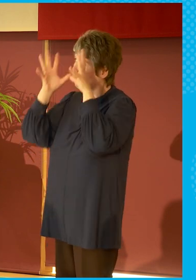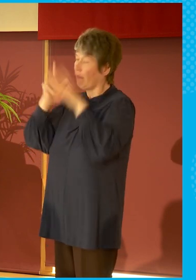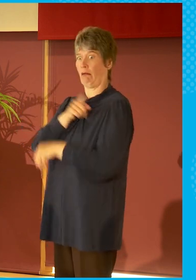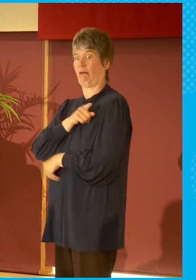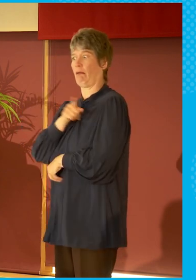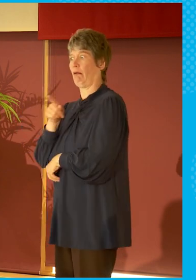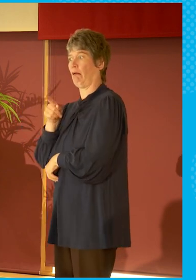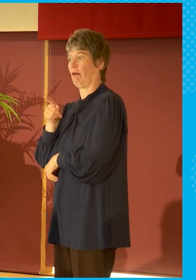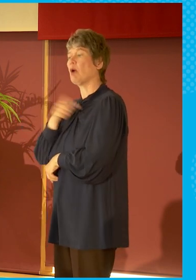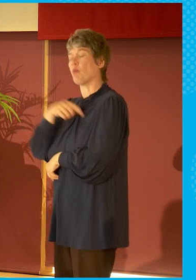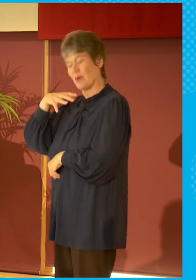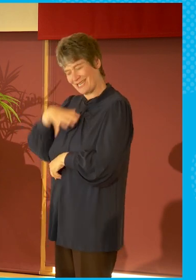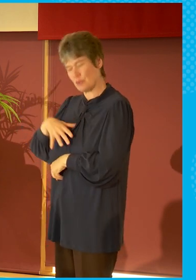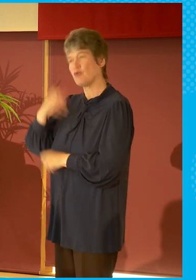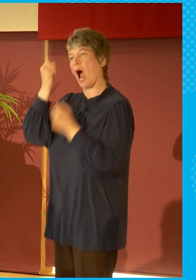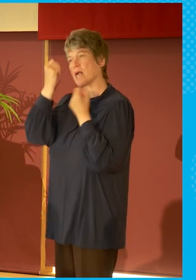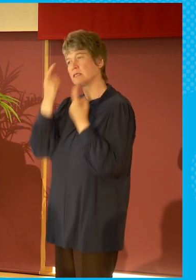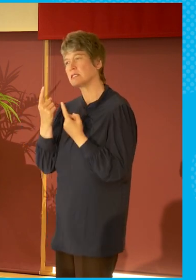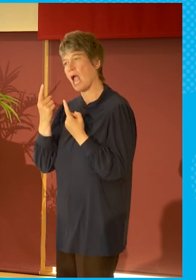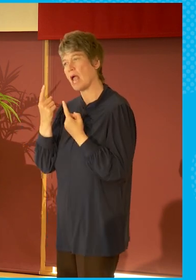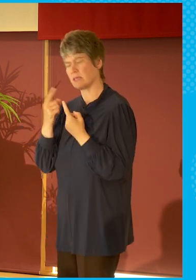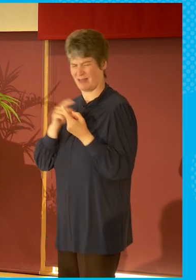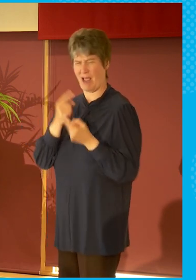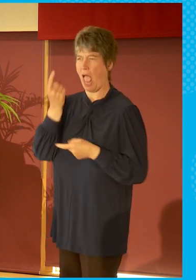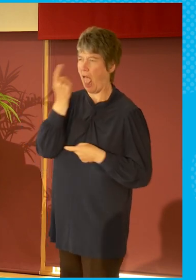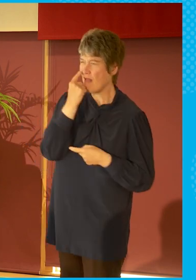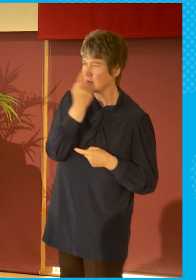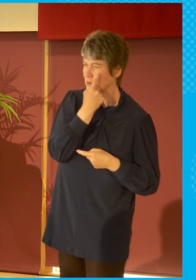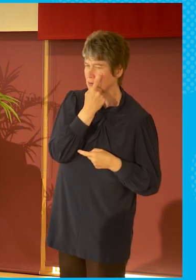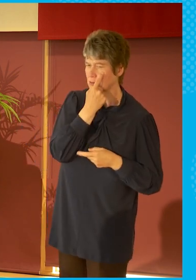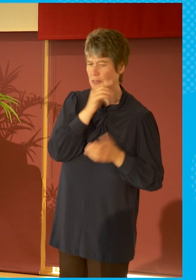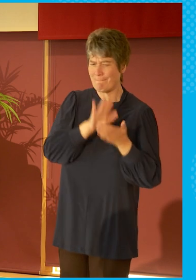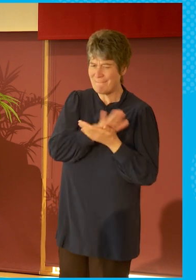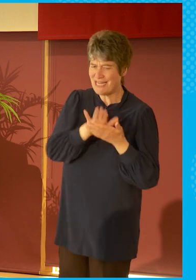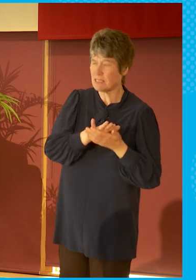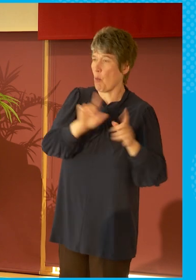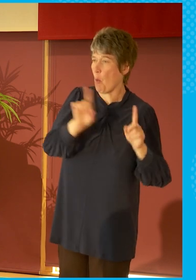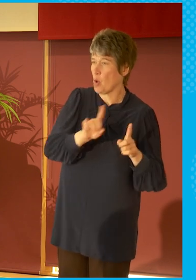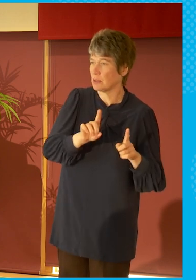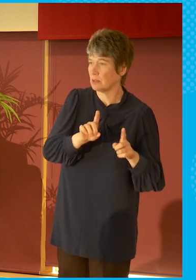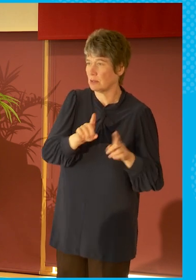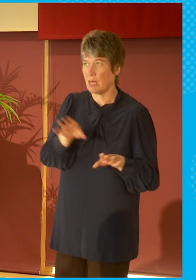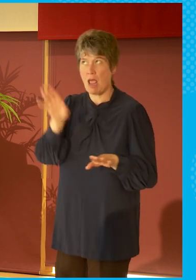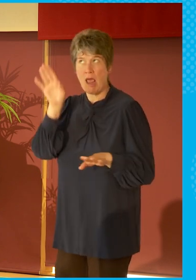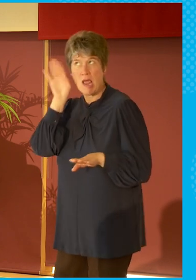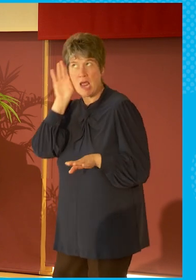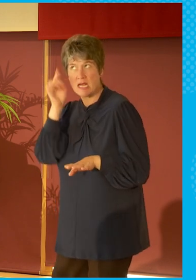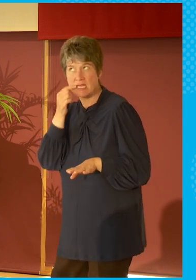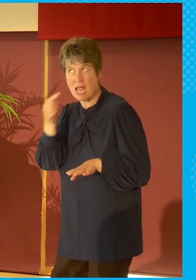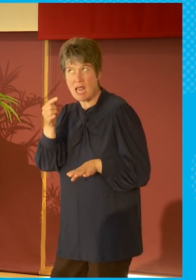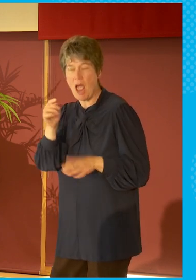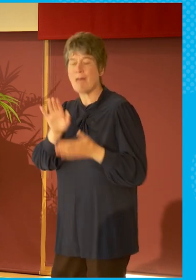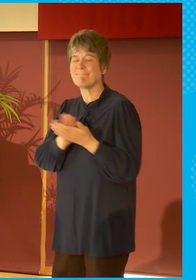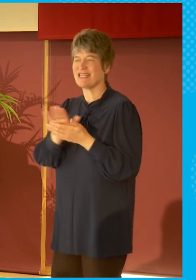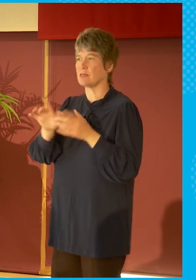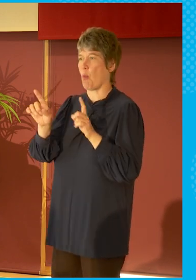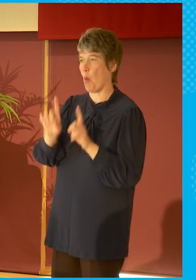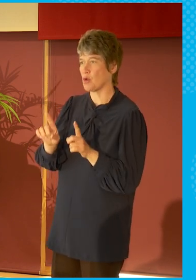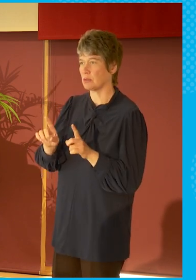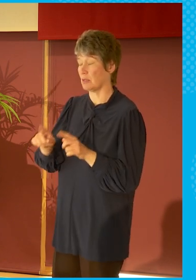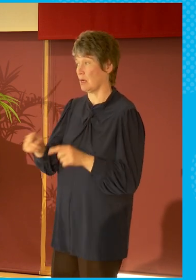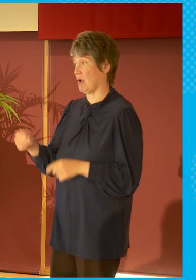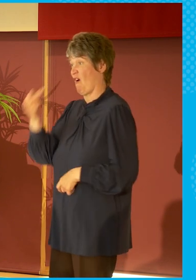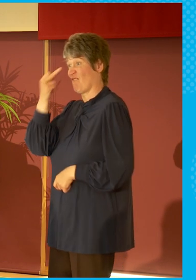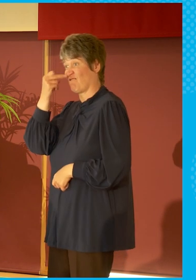is and what false accounts are. And, you know, we're also in a